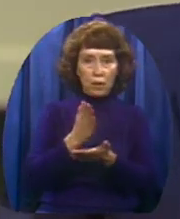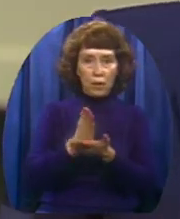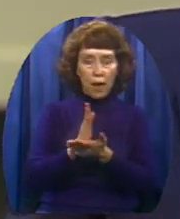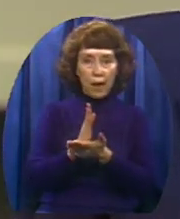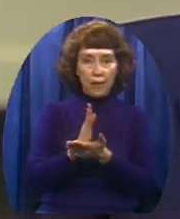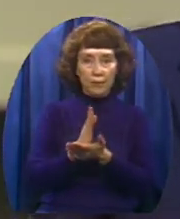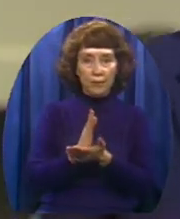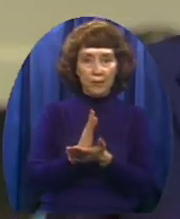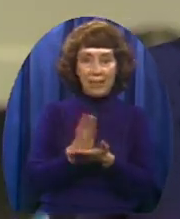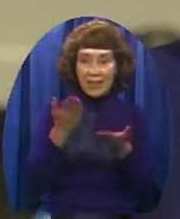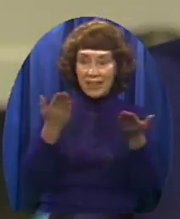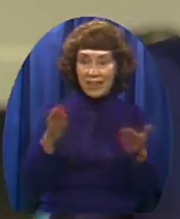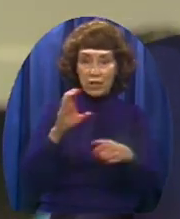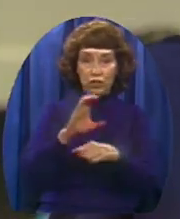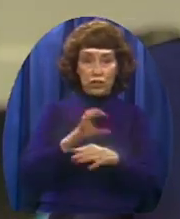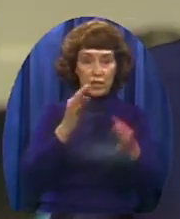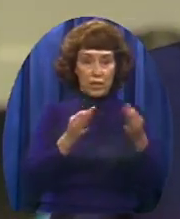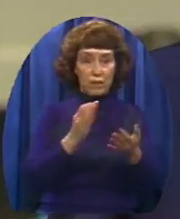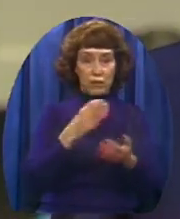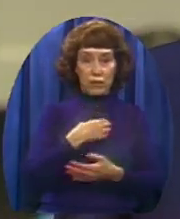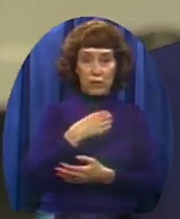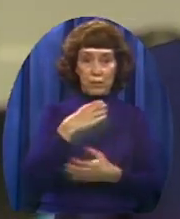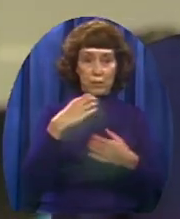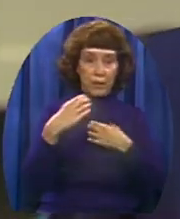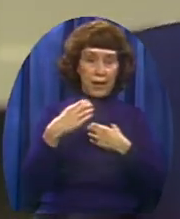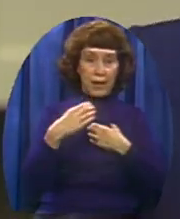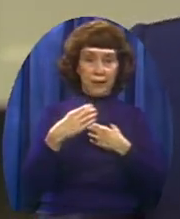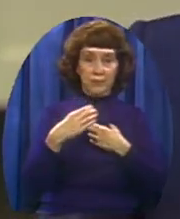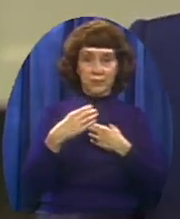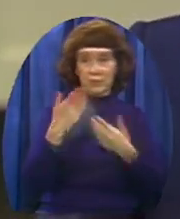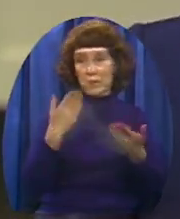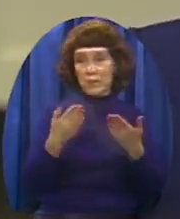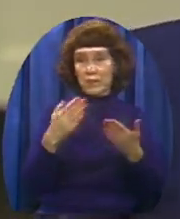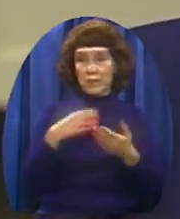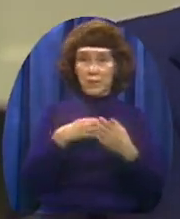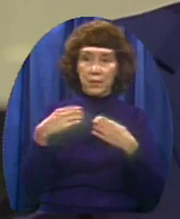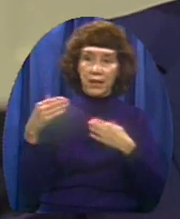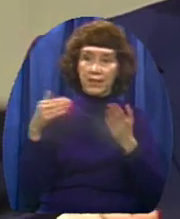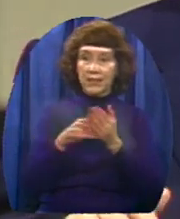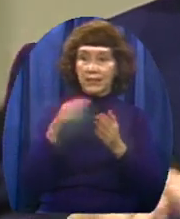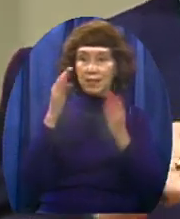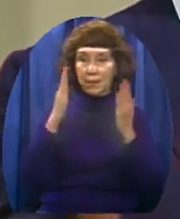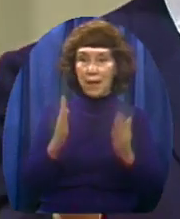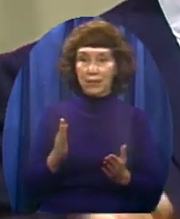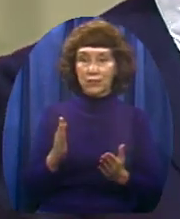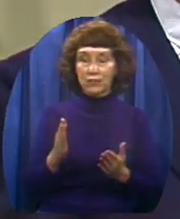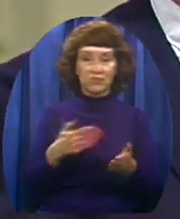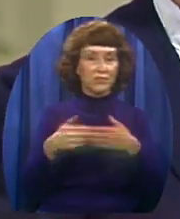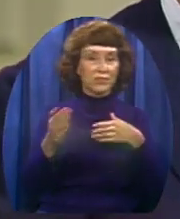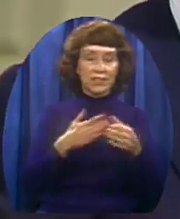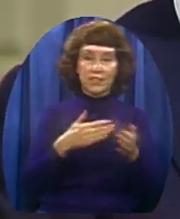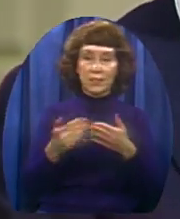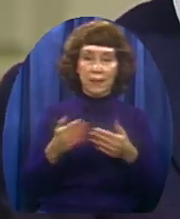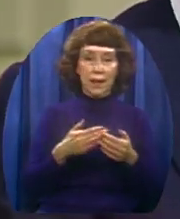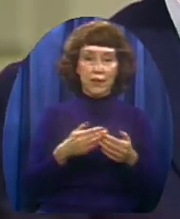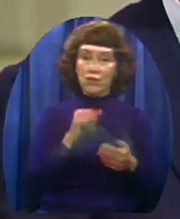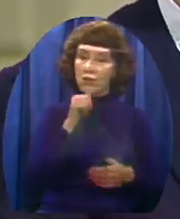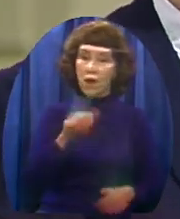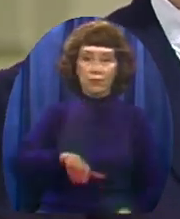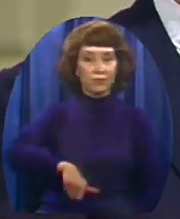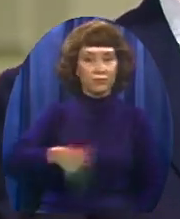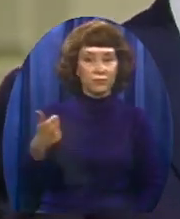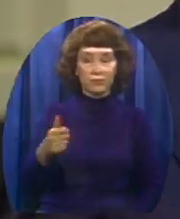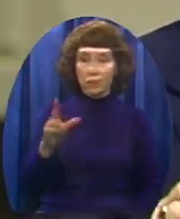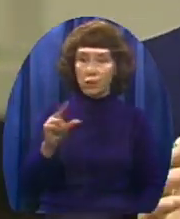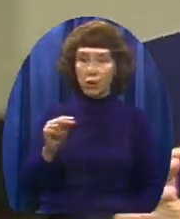if you complain about something Whether it's the pastor or somebody else That you find yourself on death row shortly You